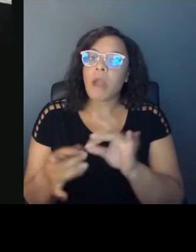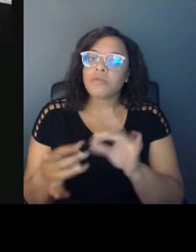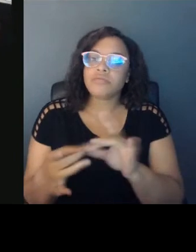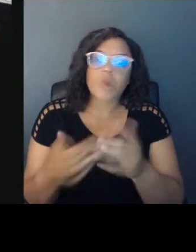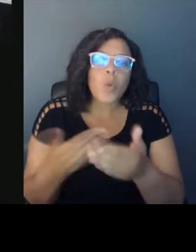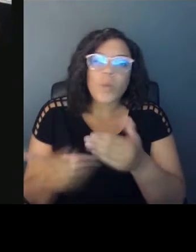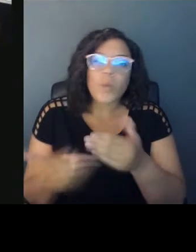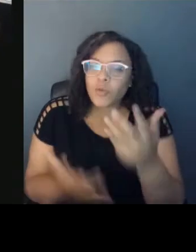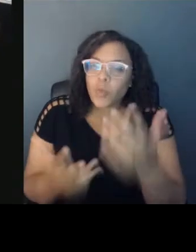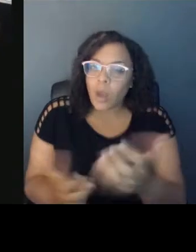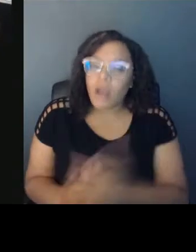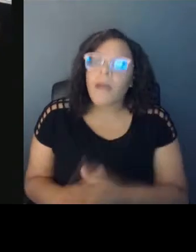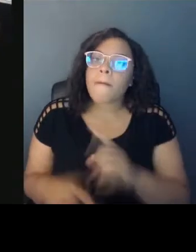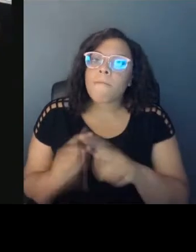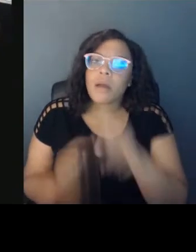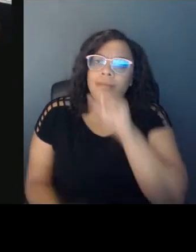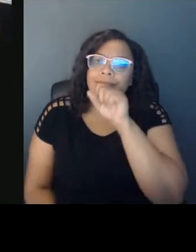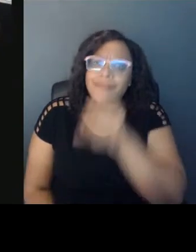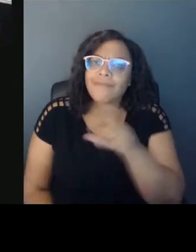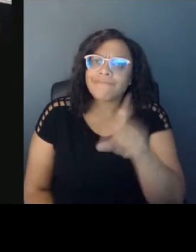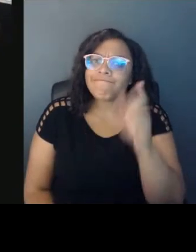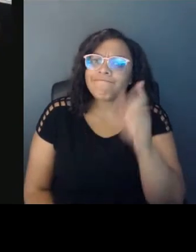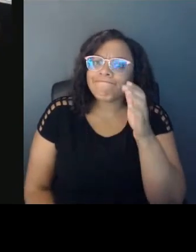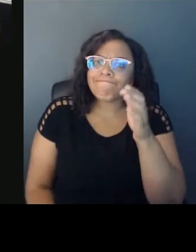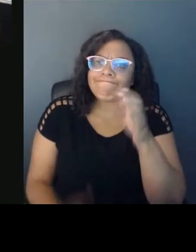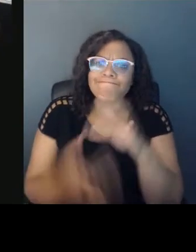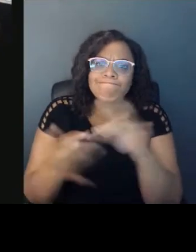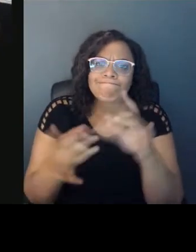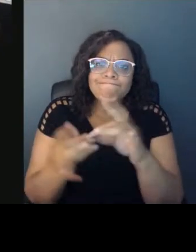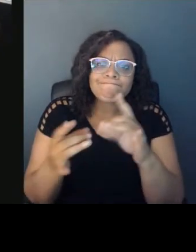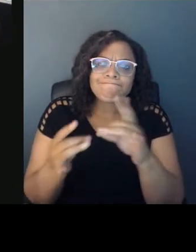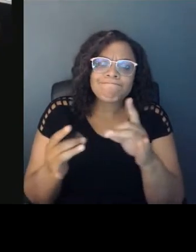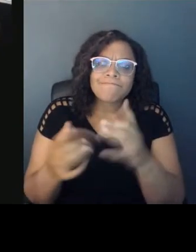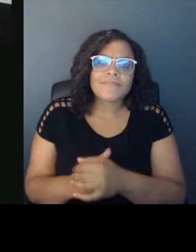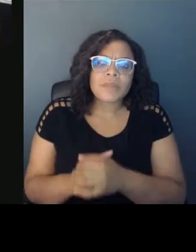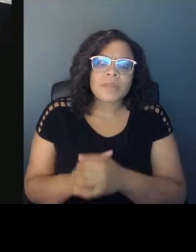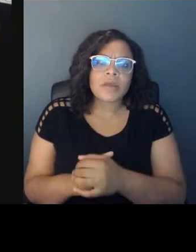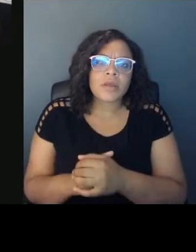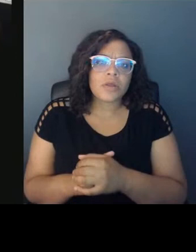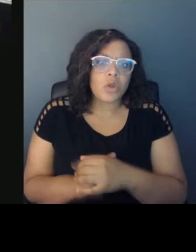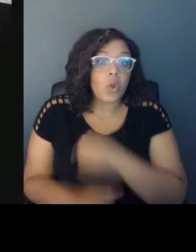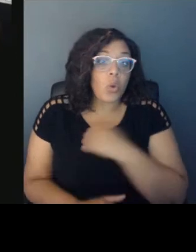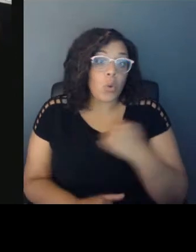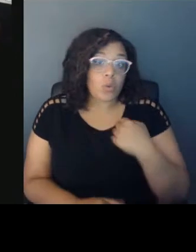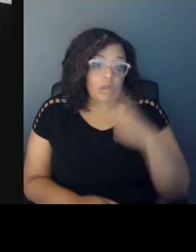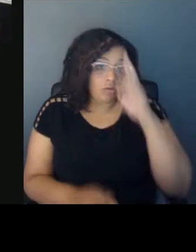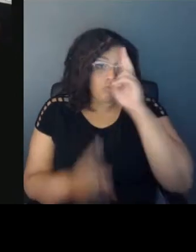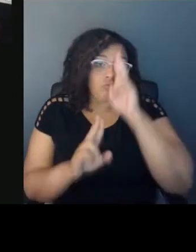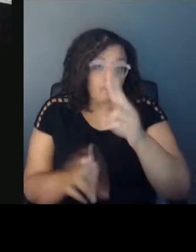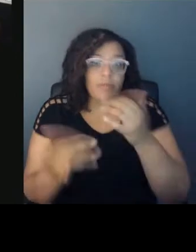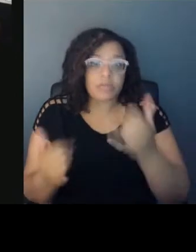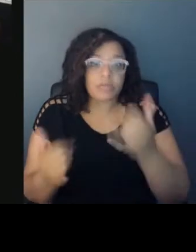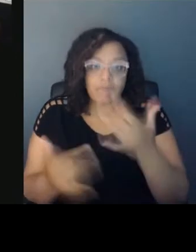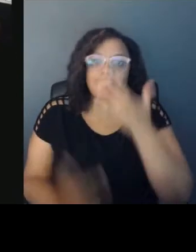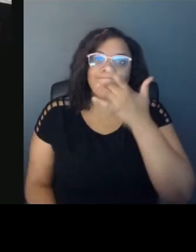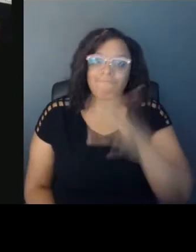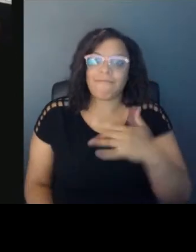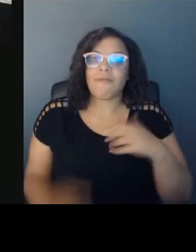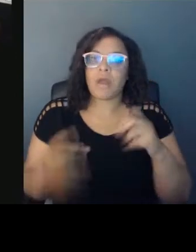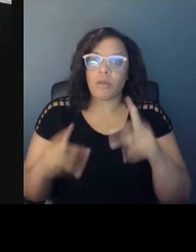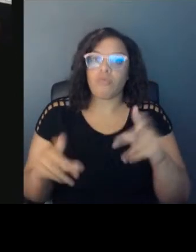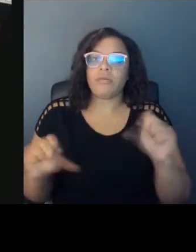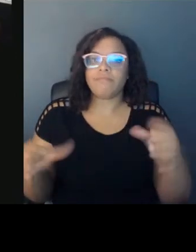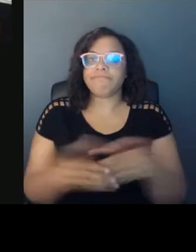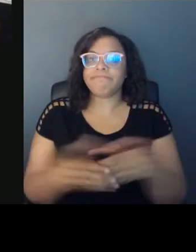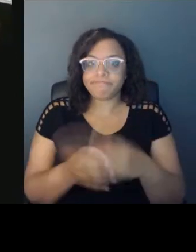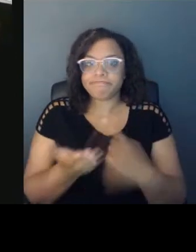to hear from you of how we should, we are commemorating this day. We're very fortunate to have the opportunity to gather to acknowledge